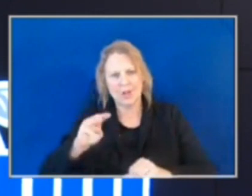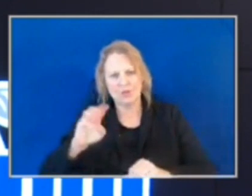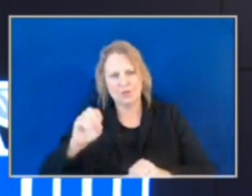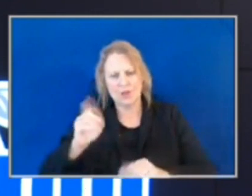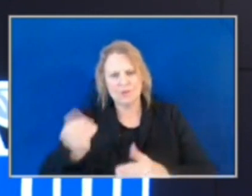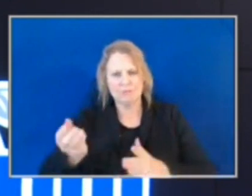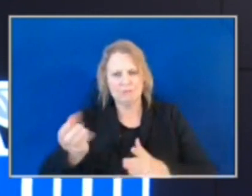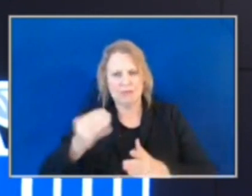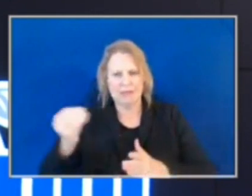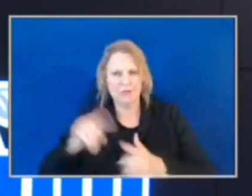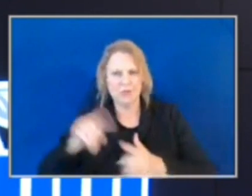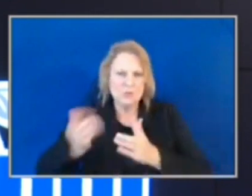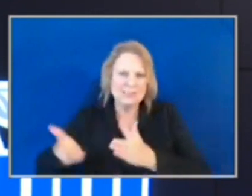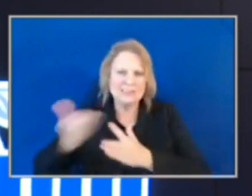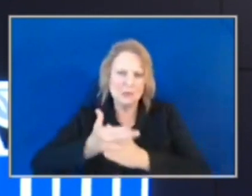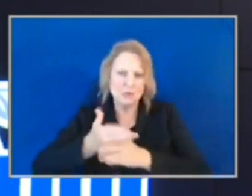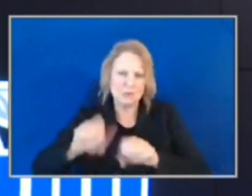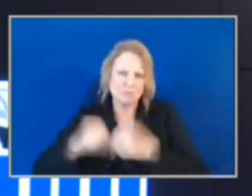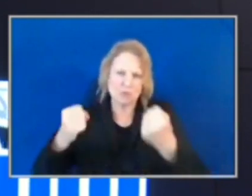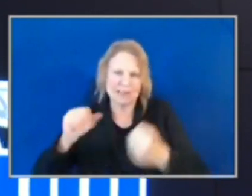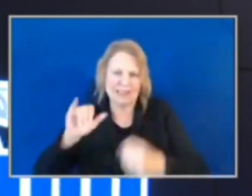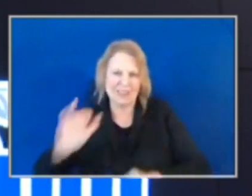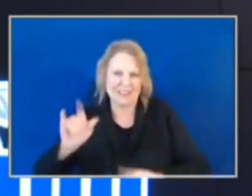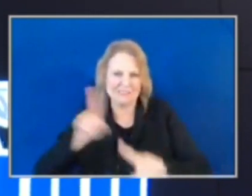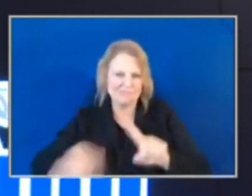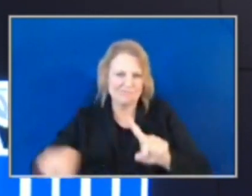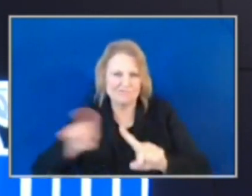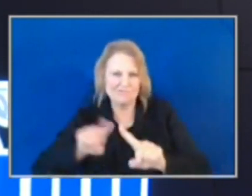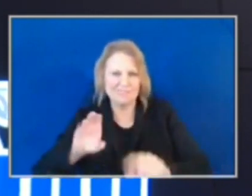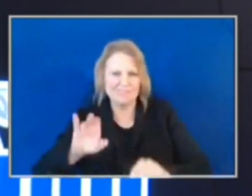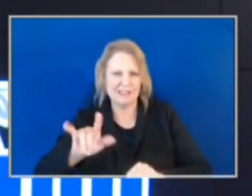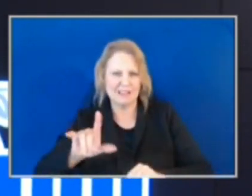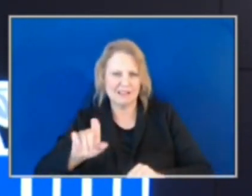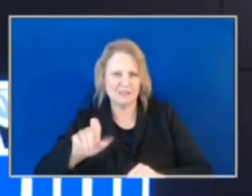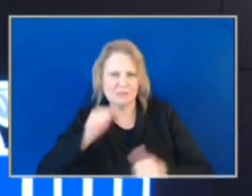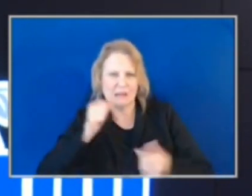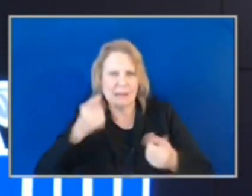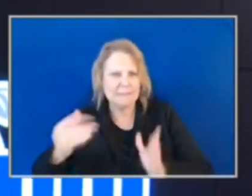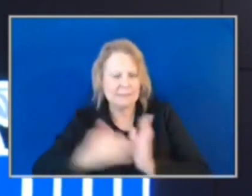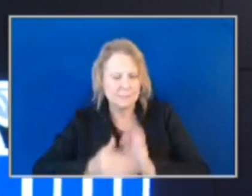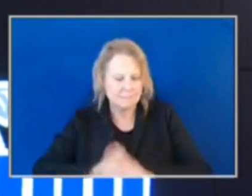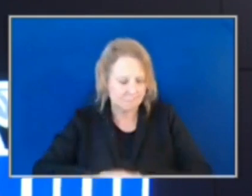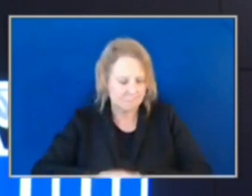Thank you. We'll follow up. Just on the street takeover, Bill.